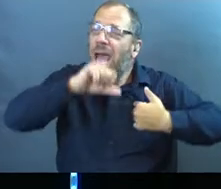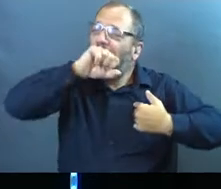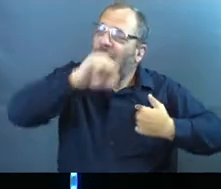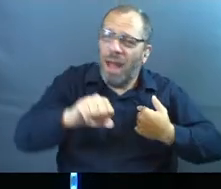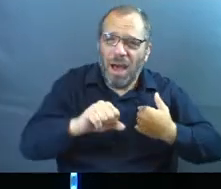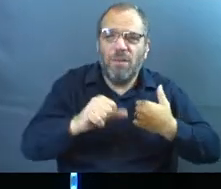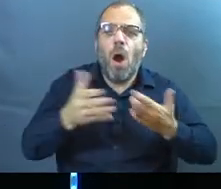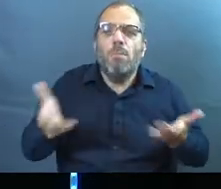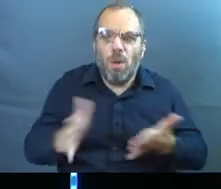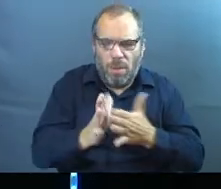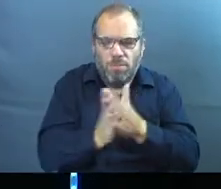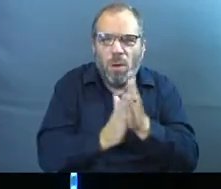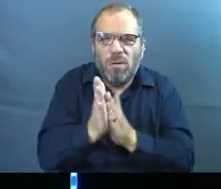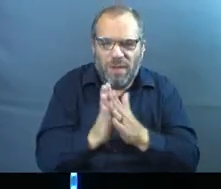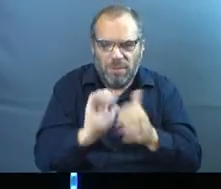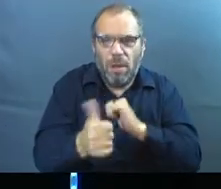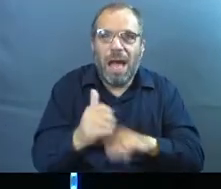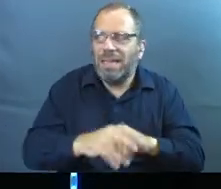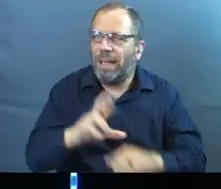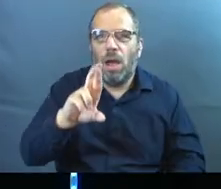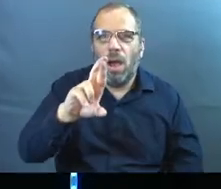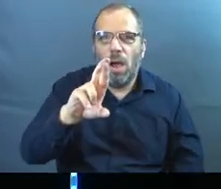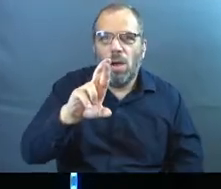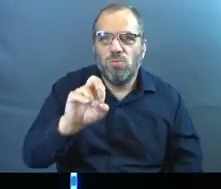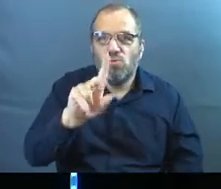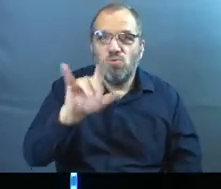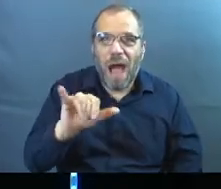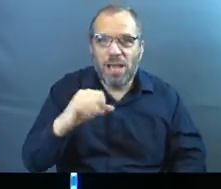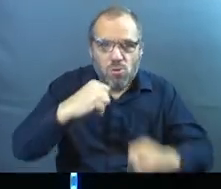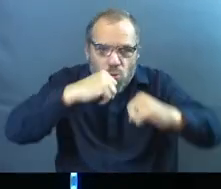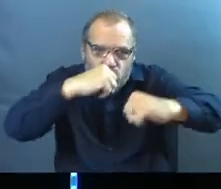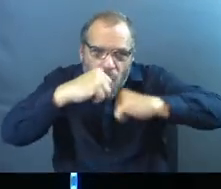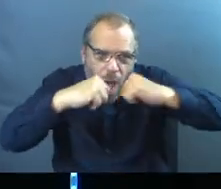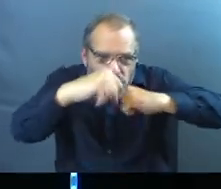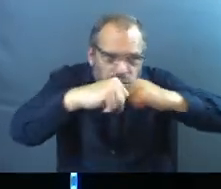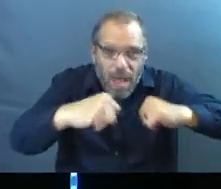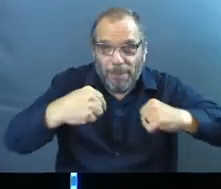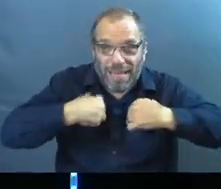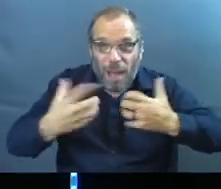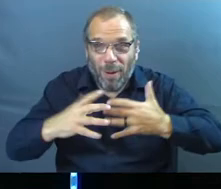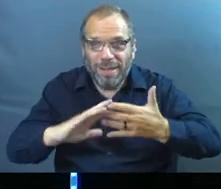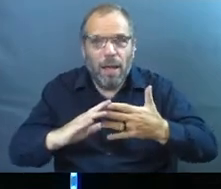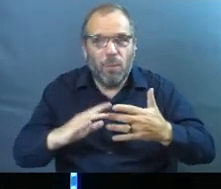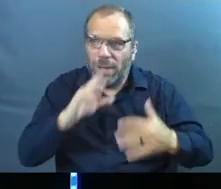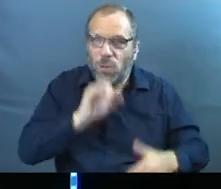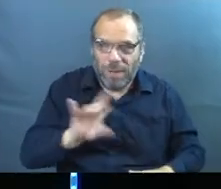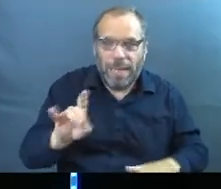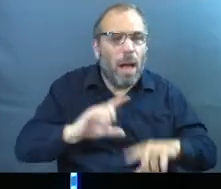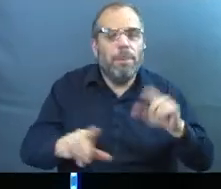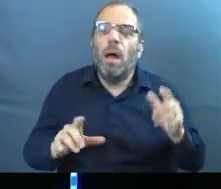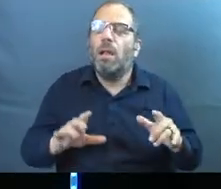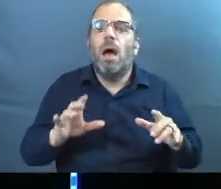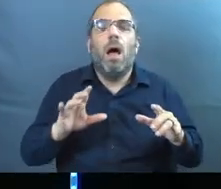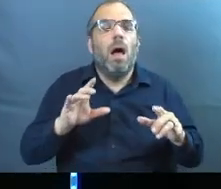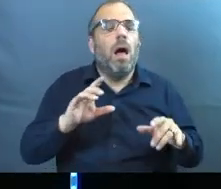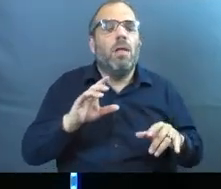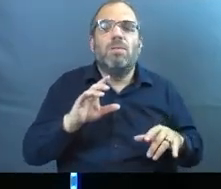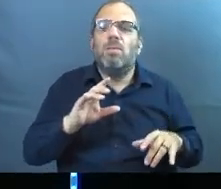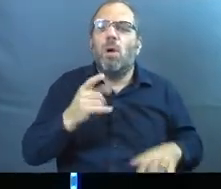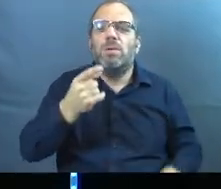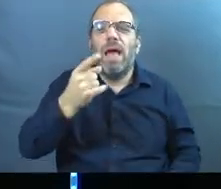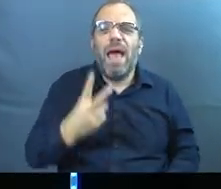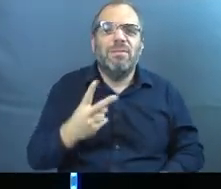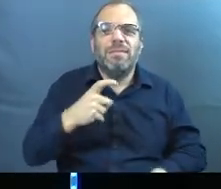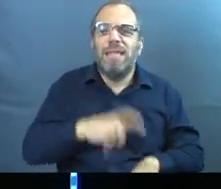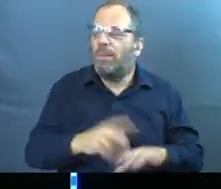Like, oh man, I used to, I watched like every Rocky movie when I was like eight years old and I was, I was going to box, you know what mean? But it's like those halftime